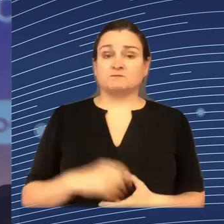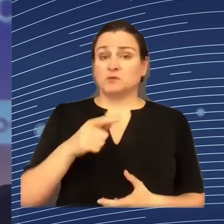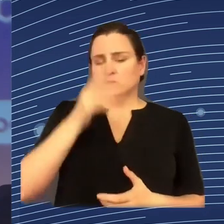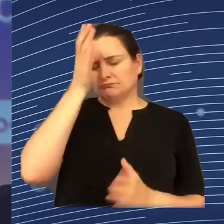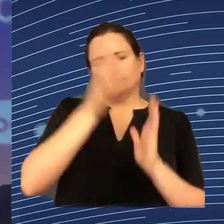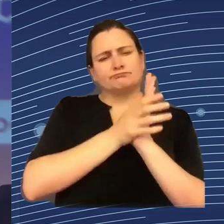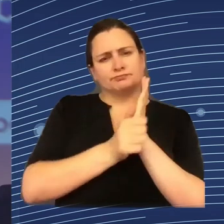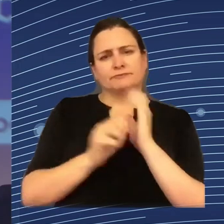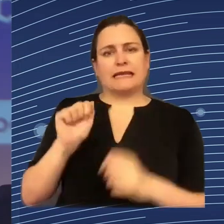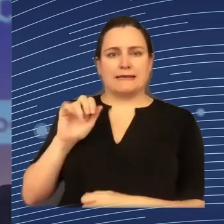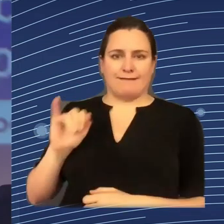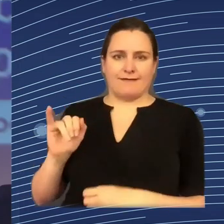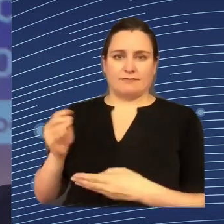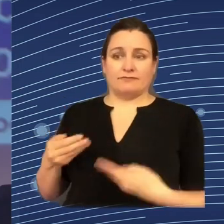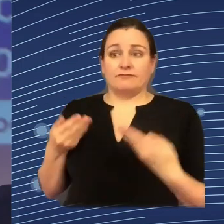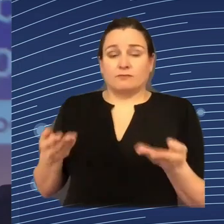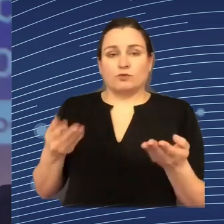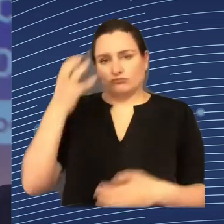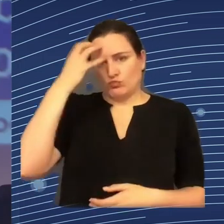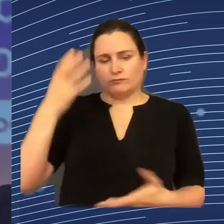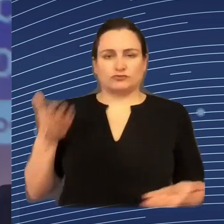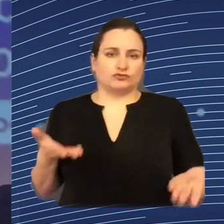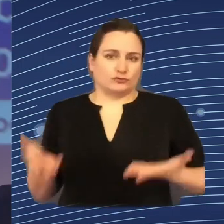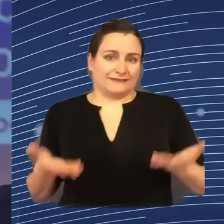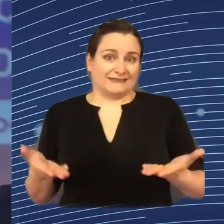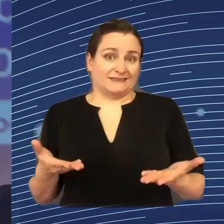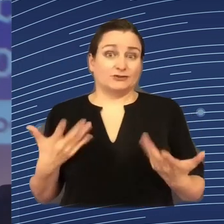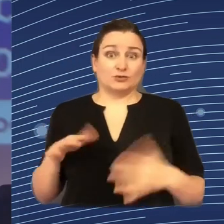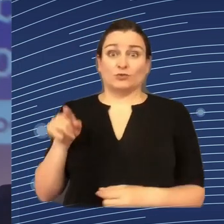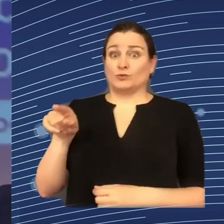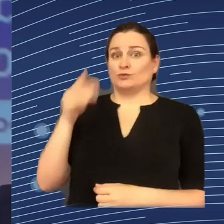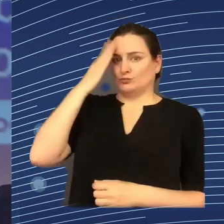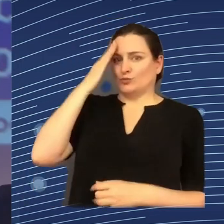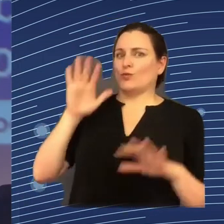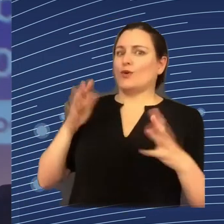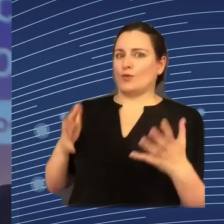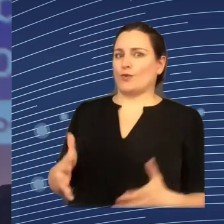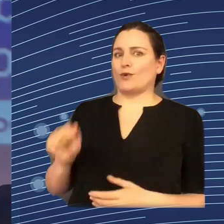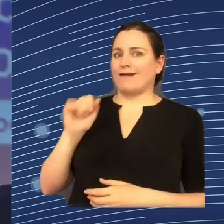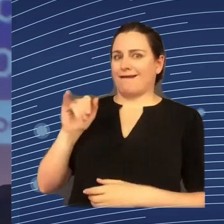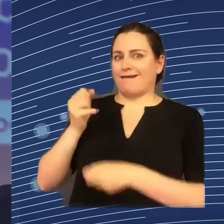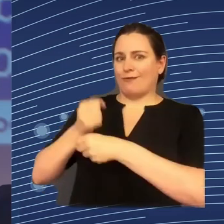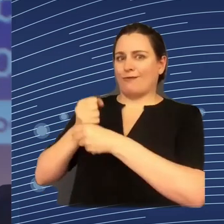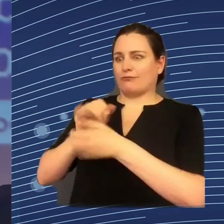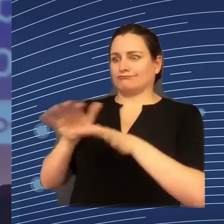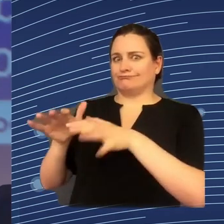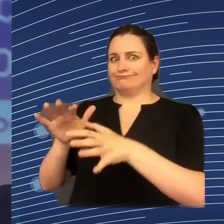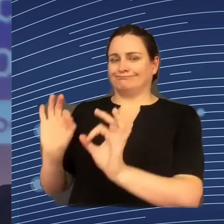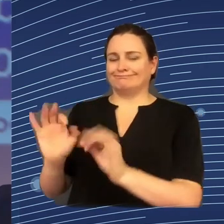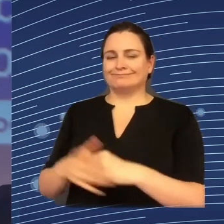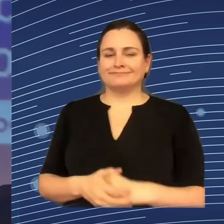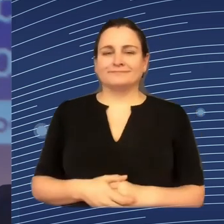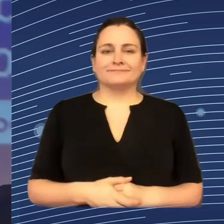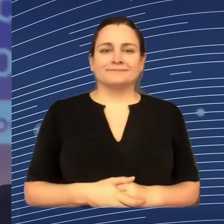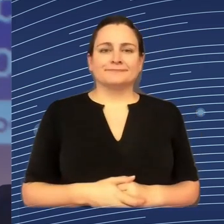Public Services. So she's specifically expert on how to apply design to artificial intelligence. But how important it